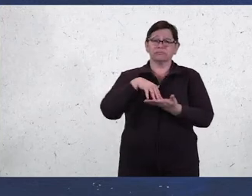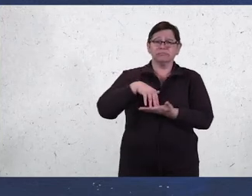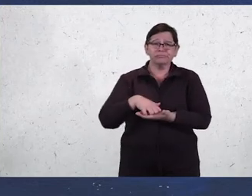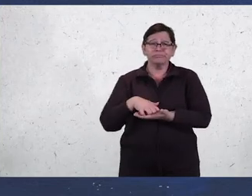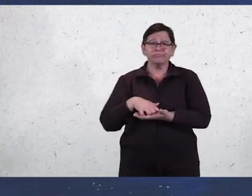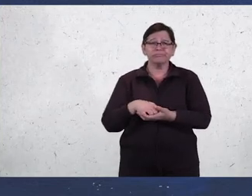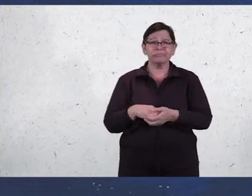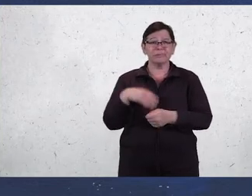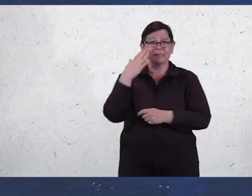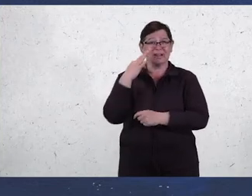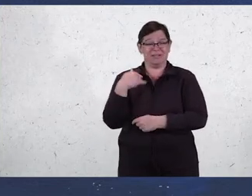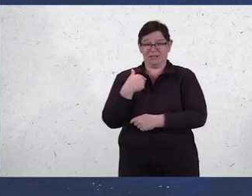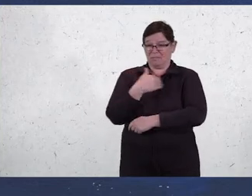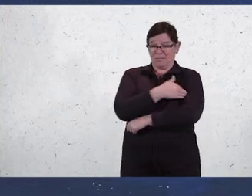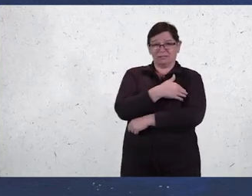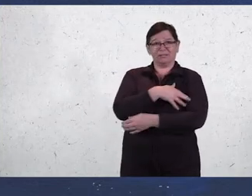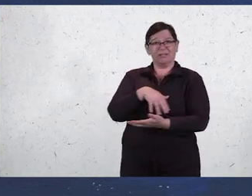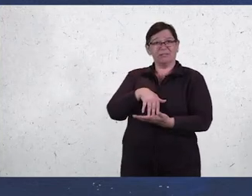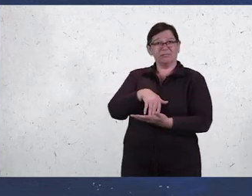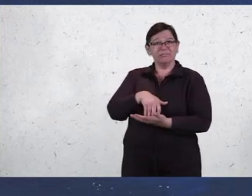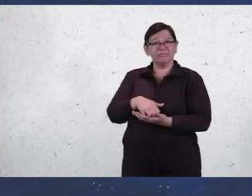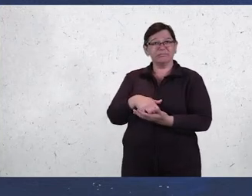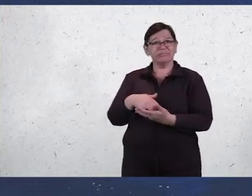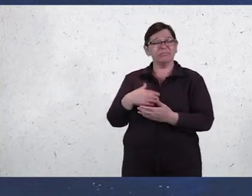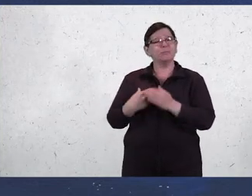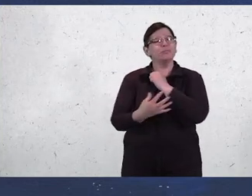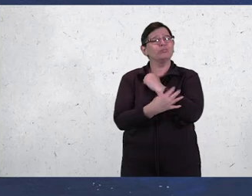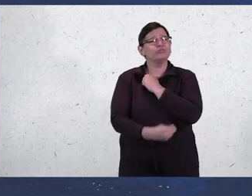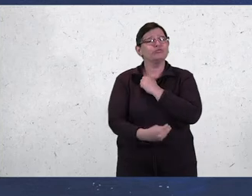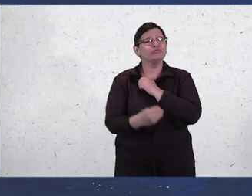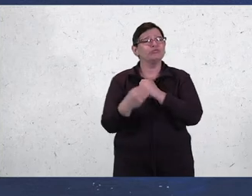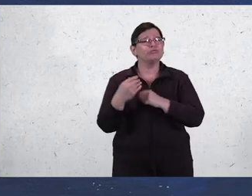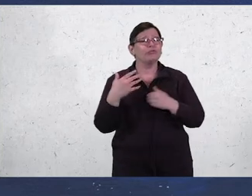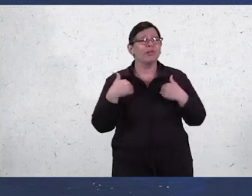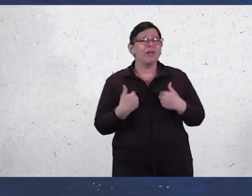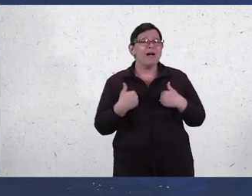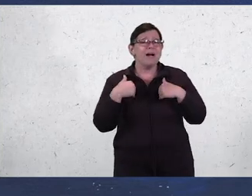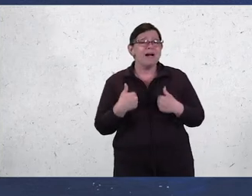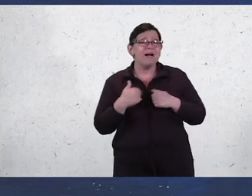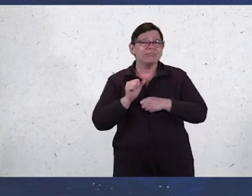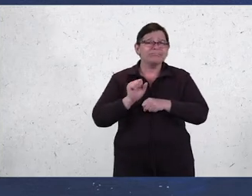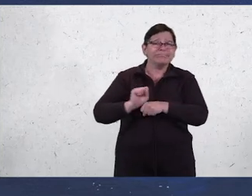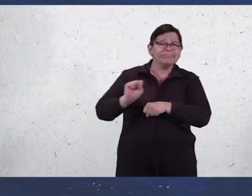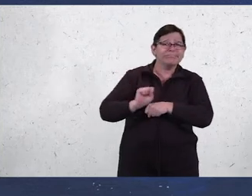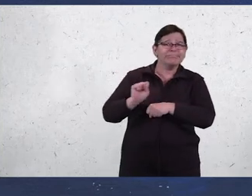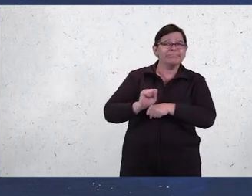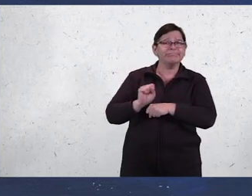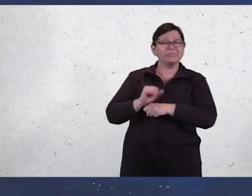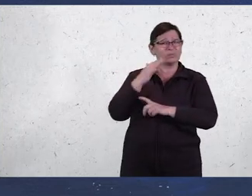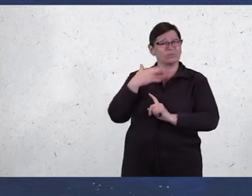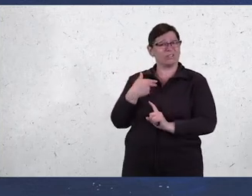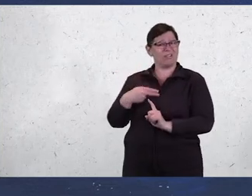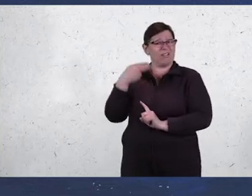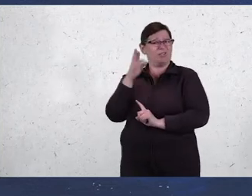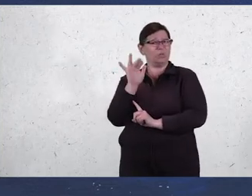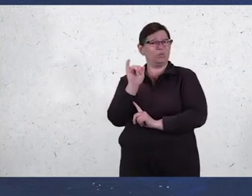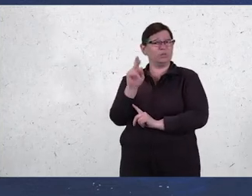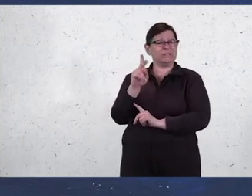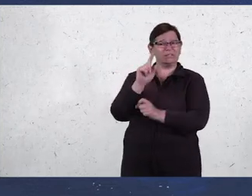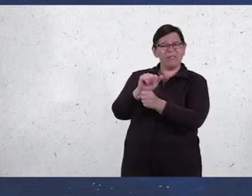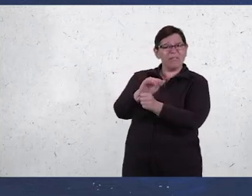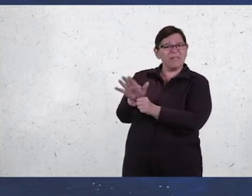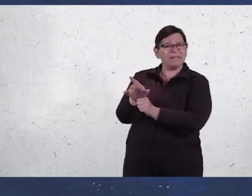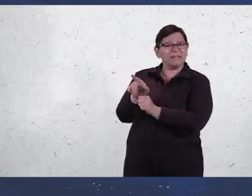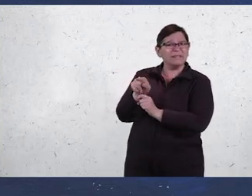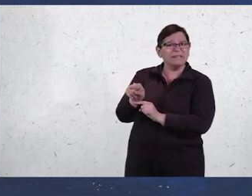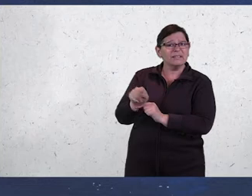weakness, I have poor lung function, which is why I am high risk for COVID-19. I have stayed isolated for most